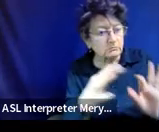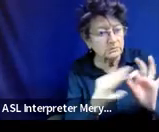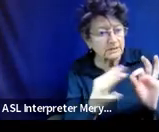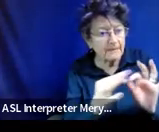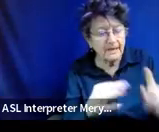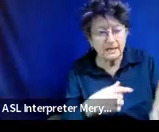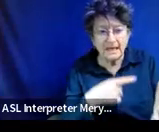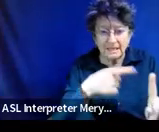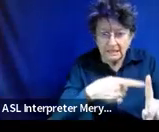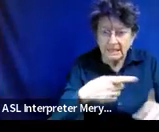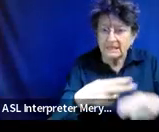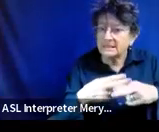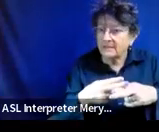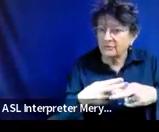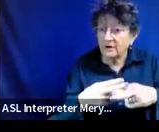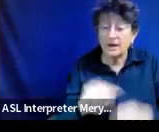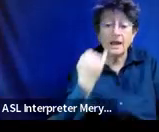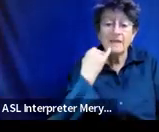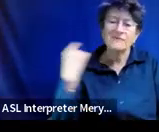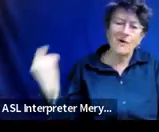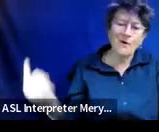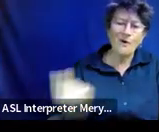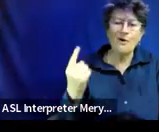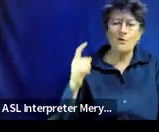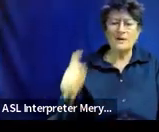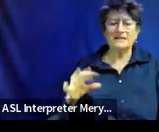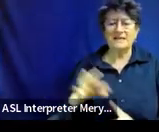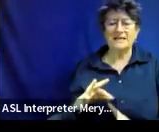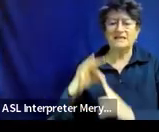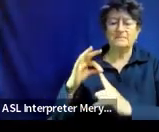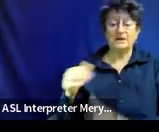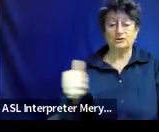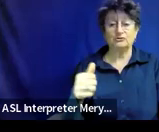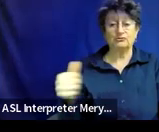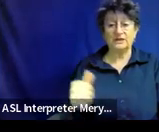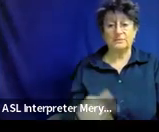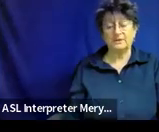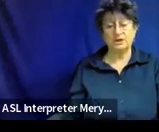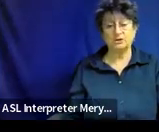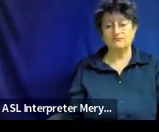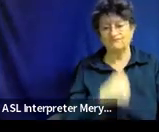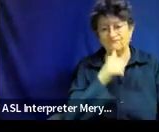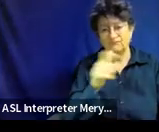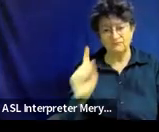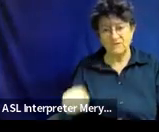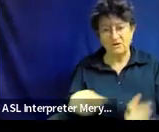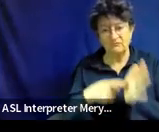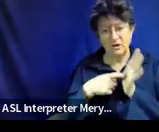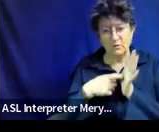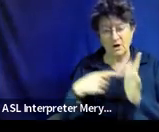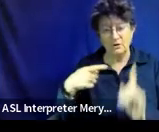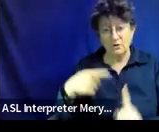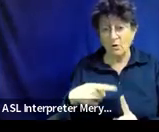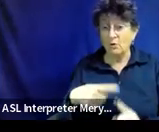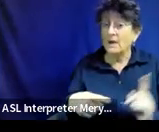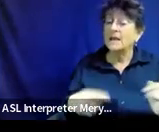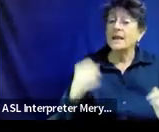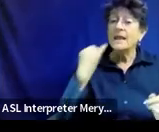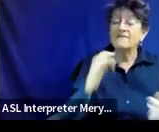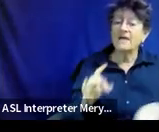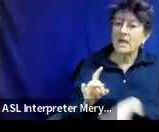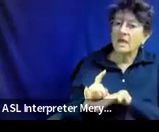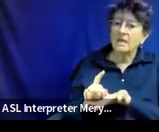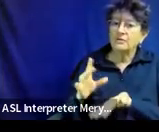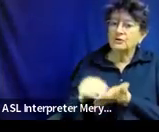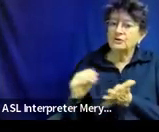know, if they're always going to need the special transportation, then no, you don't need a goal. But if it's if it's like they were kicked off